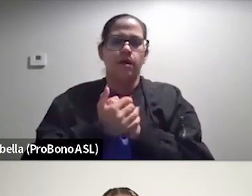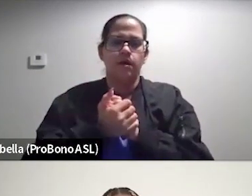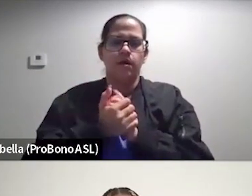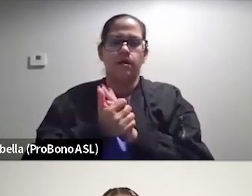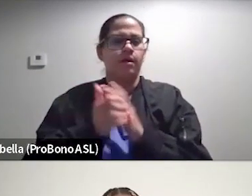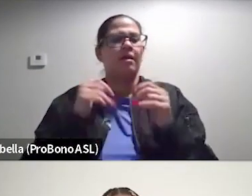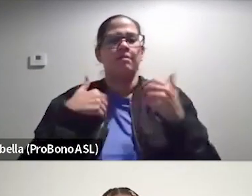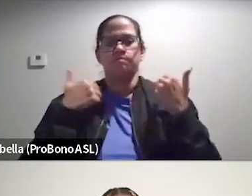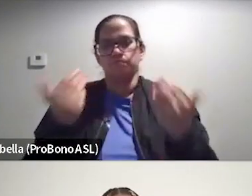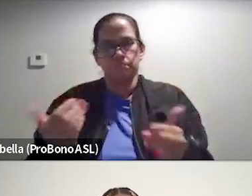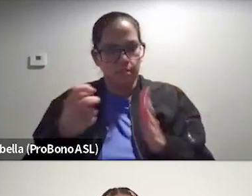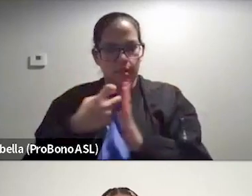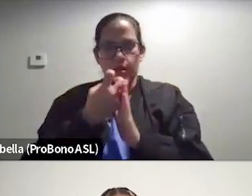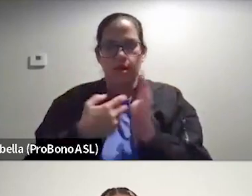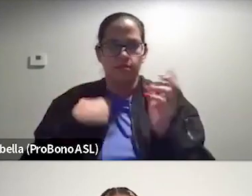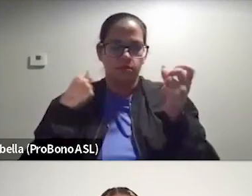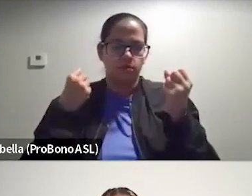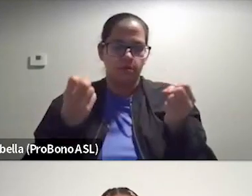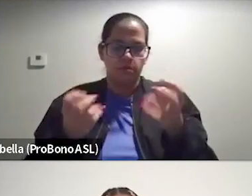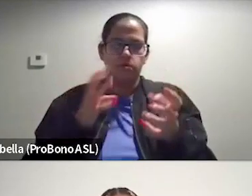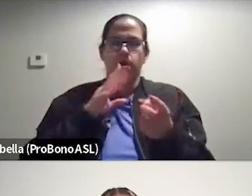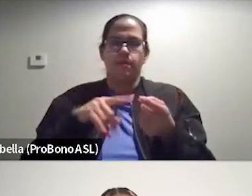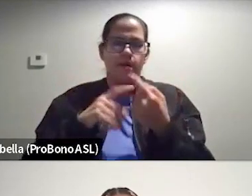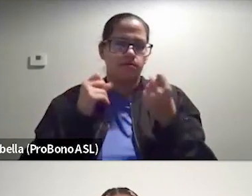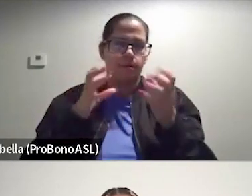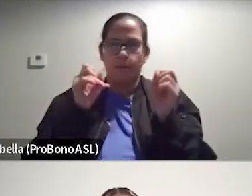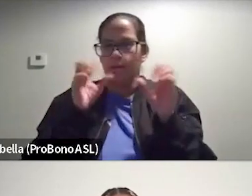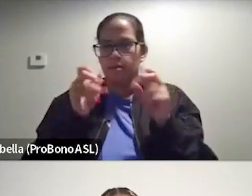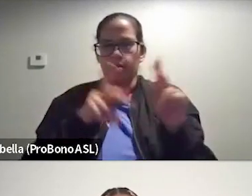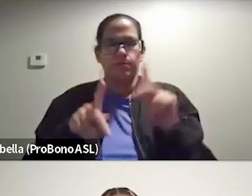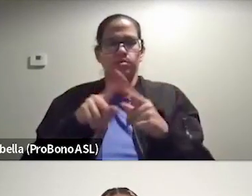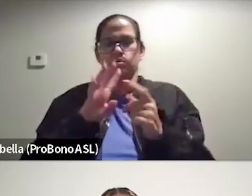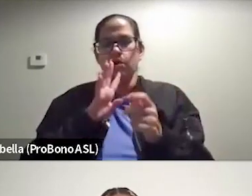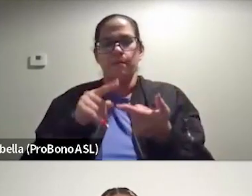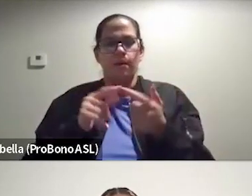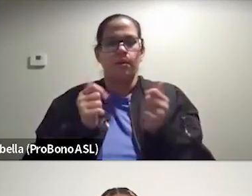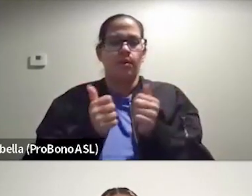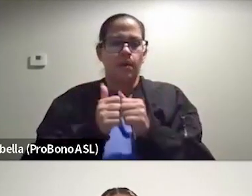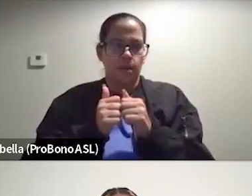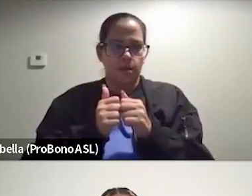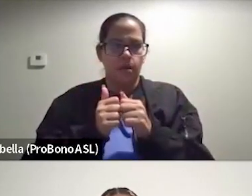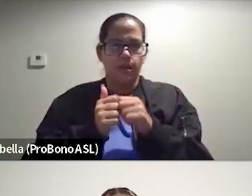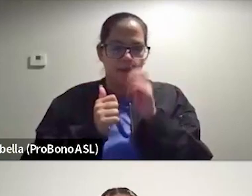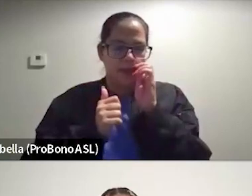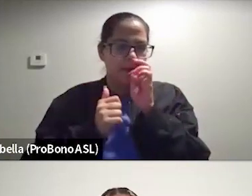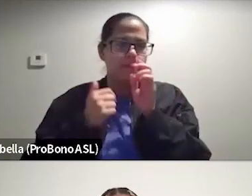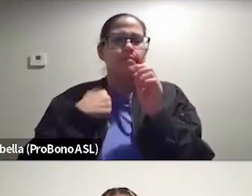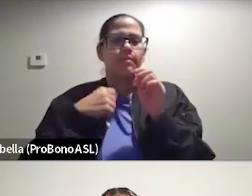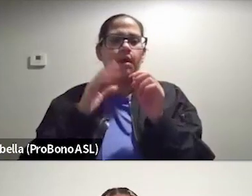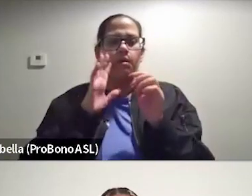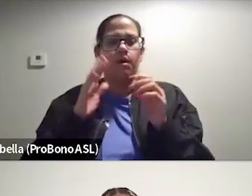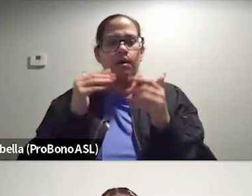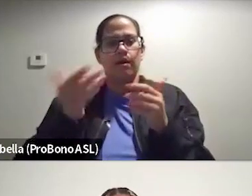Let's get into it. We have so much to talk about and so many amazing folks to talk about it with. This time, I'm going to